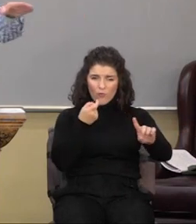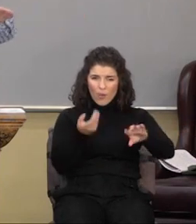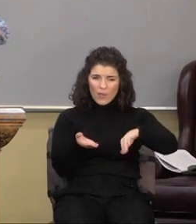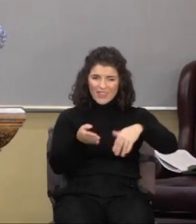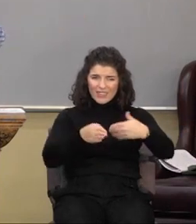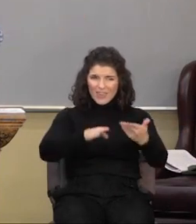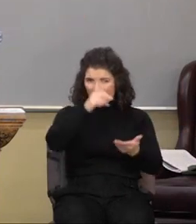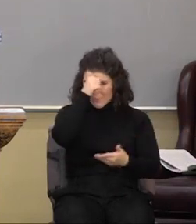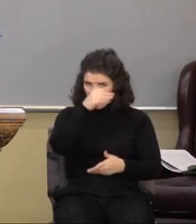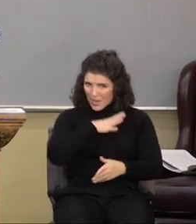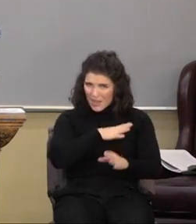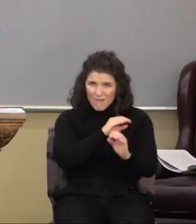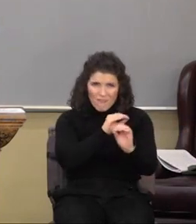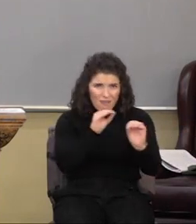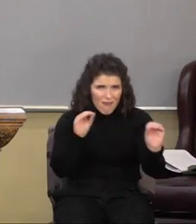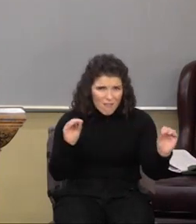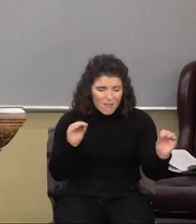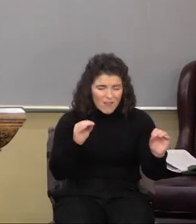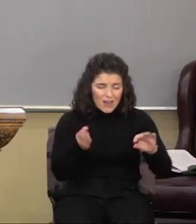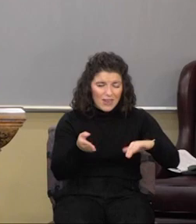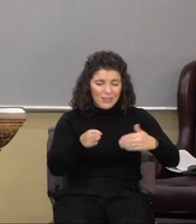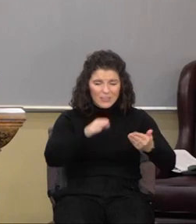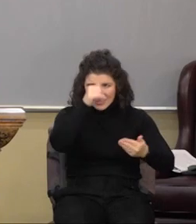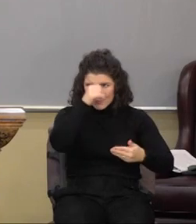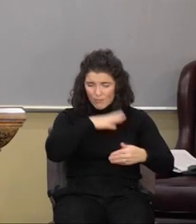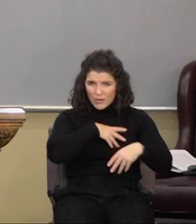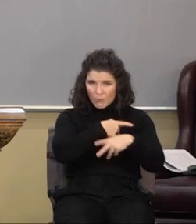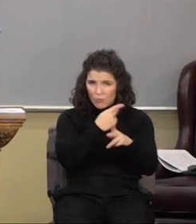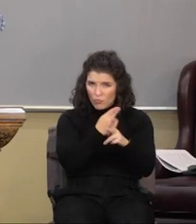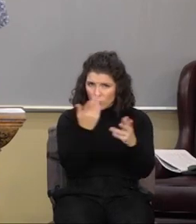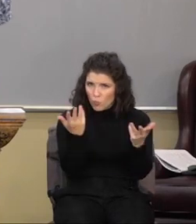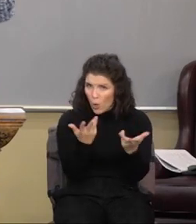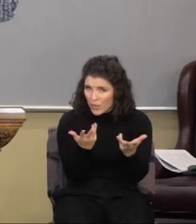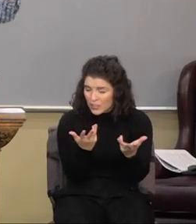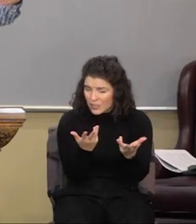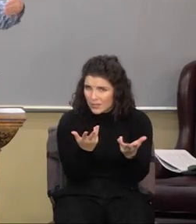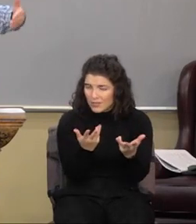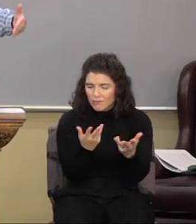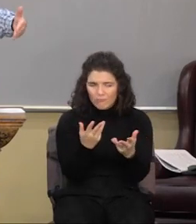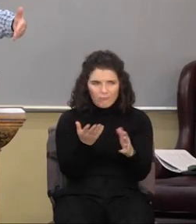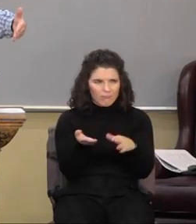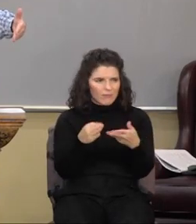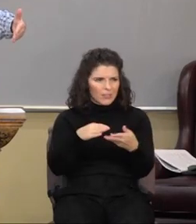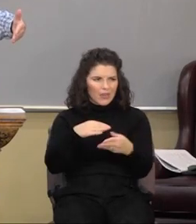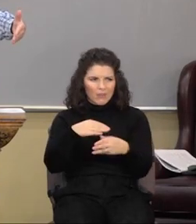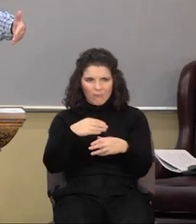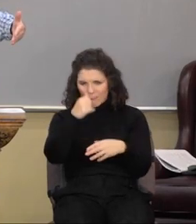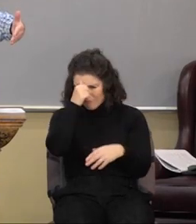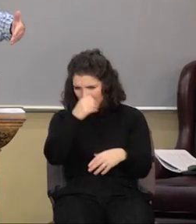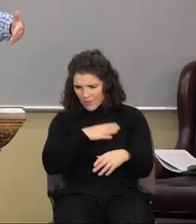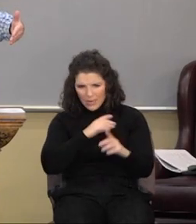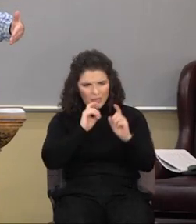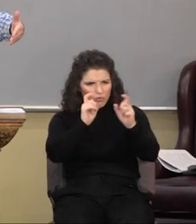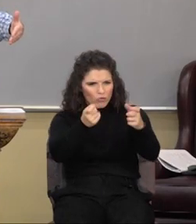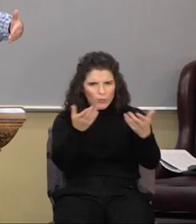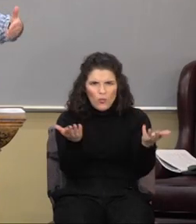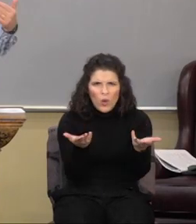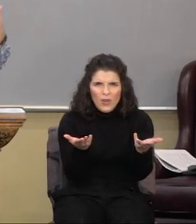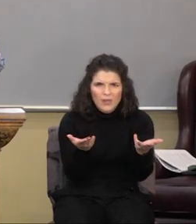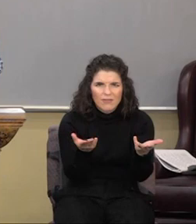What does a dead man produce? What does a dead man contribute? Nothing.